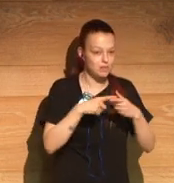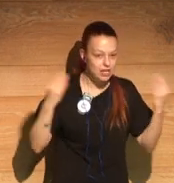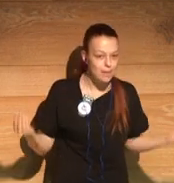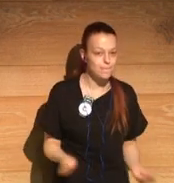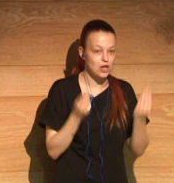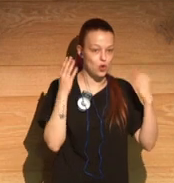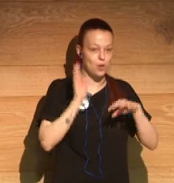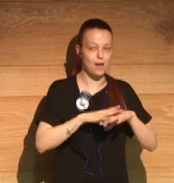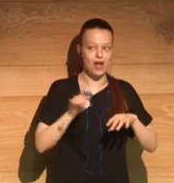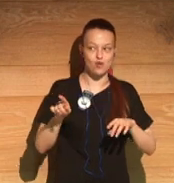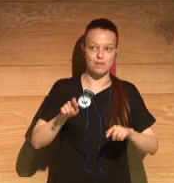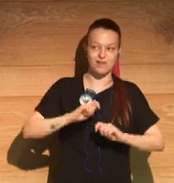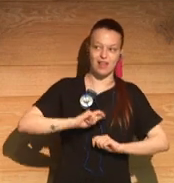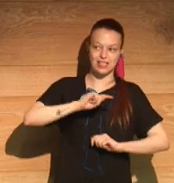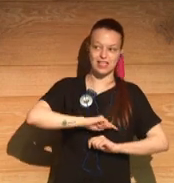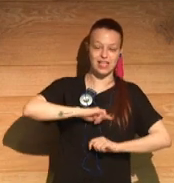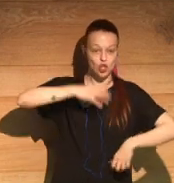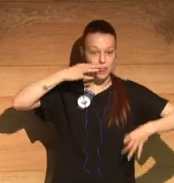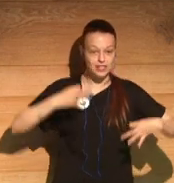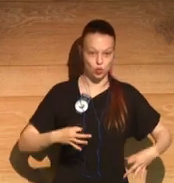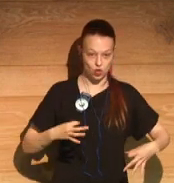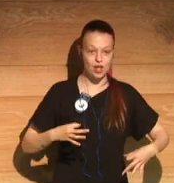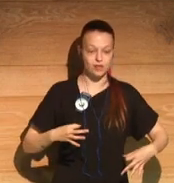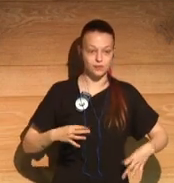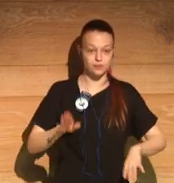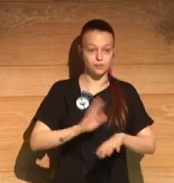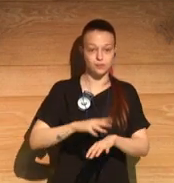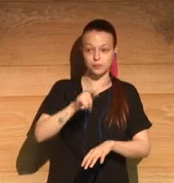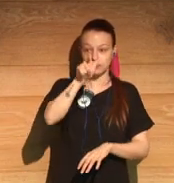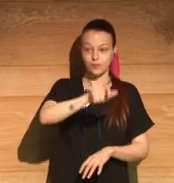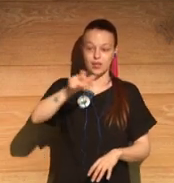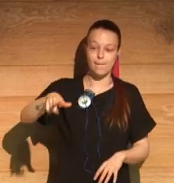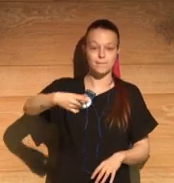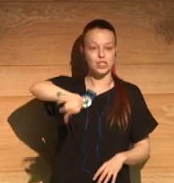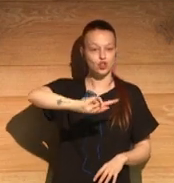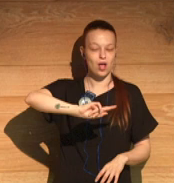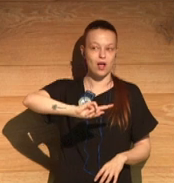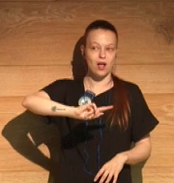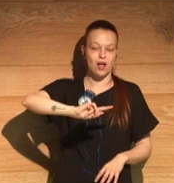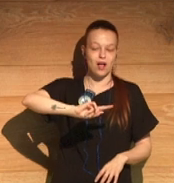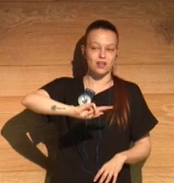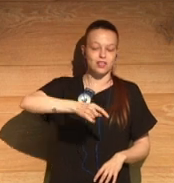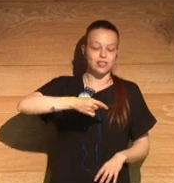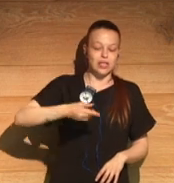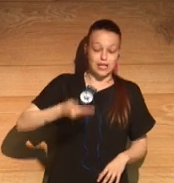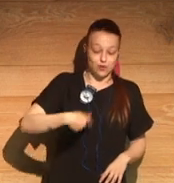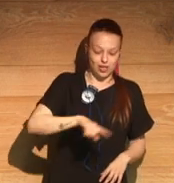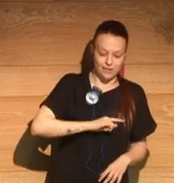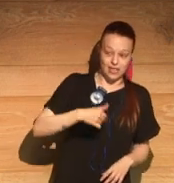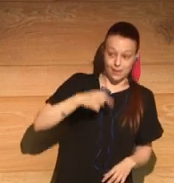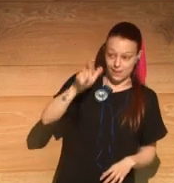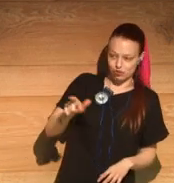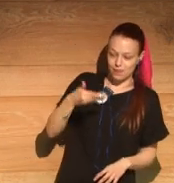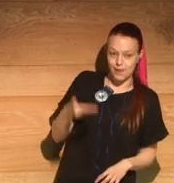that somebody cares about you and you care about them. So I think that's a kind of a natural state for anybody, no matter what their